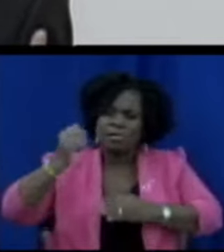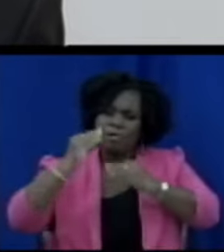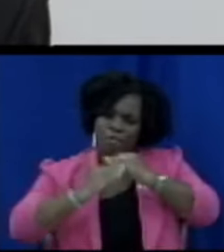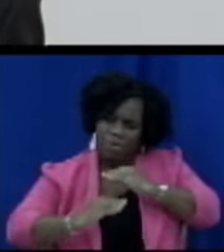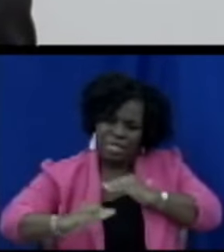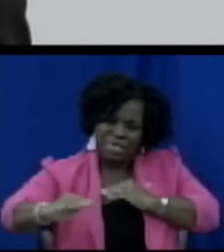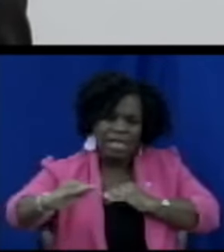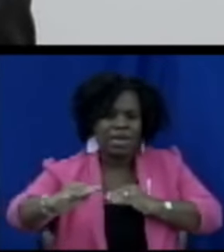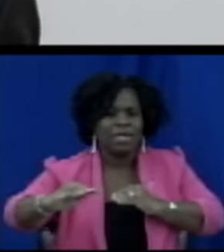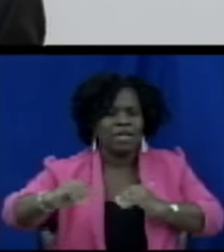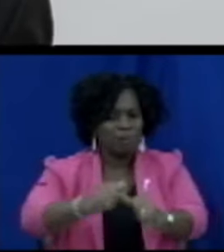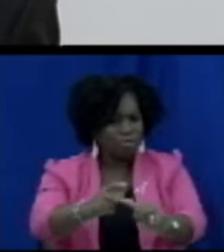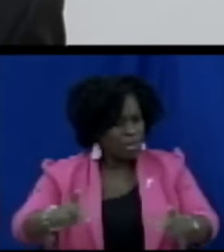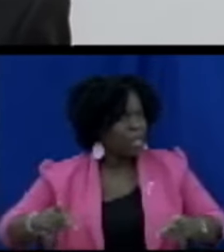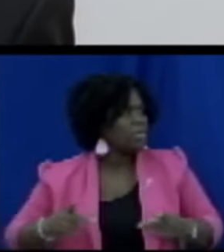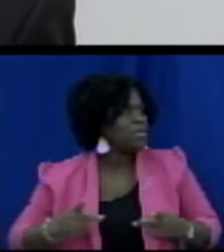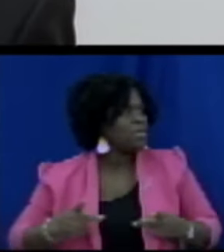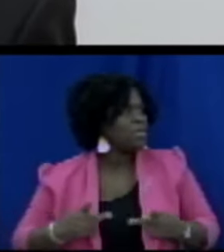necessary